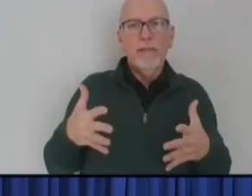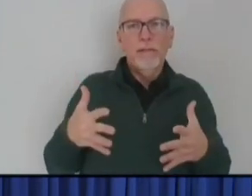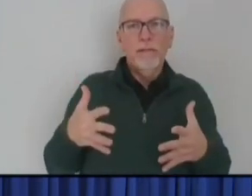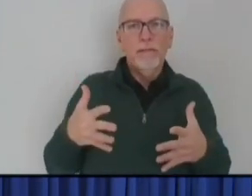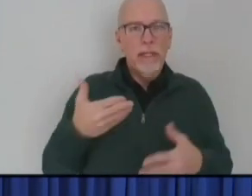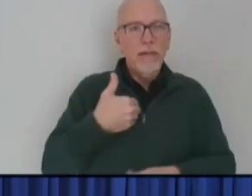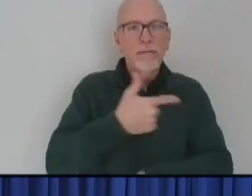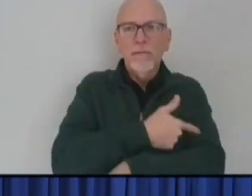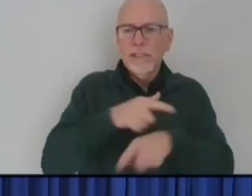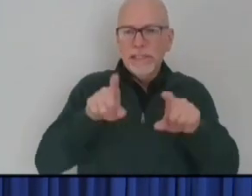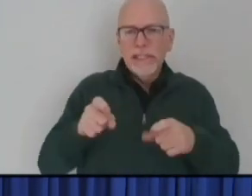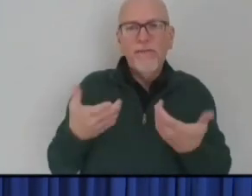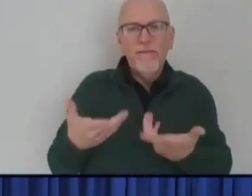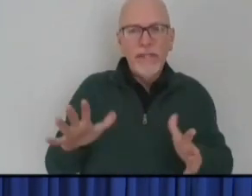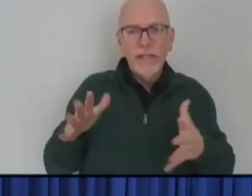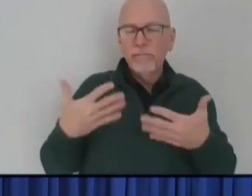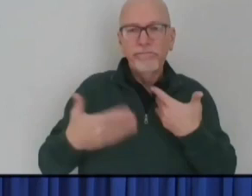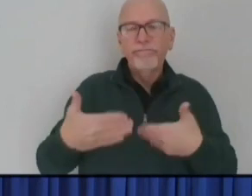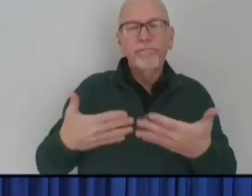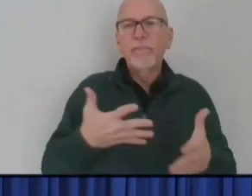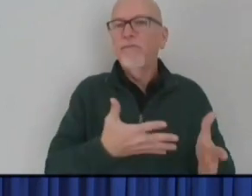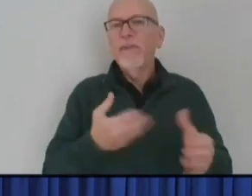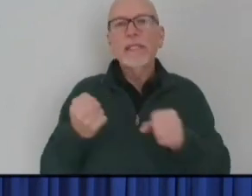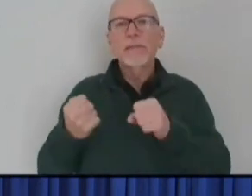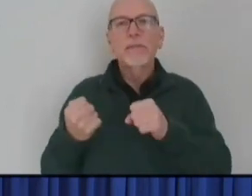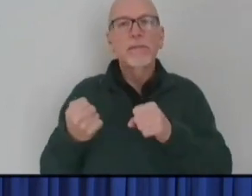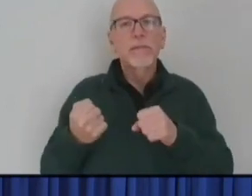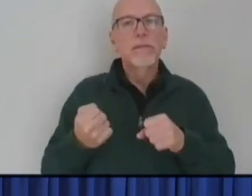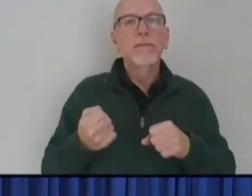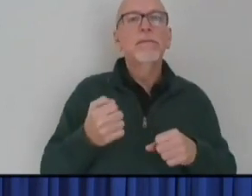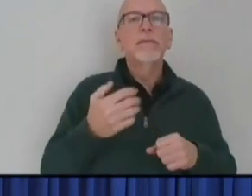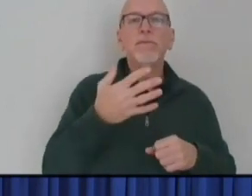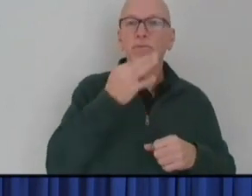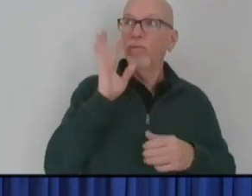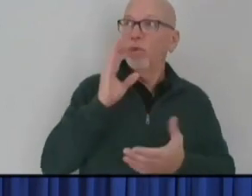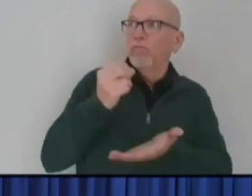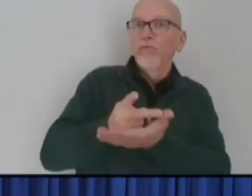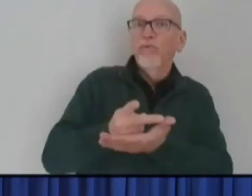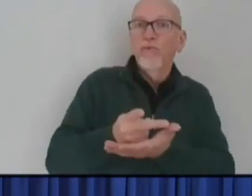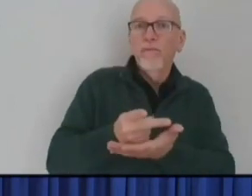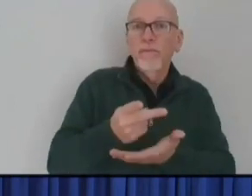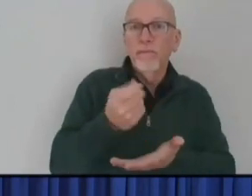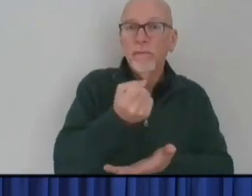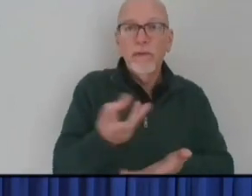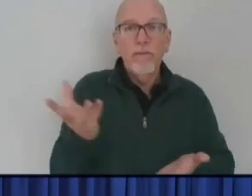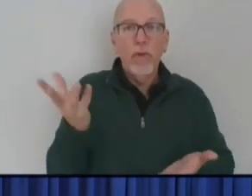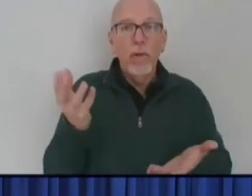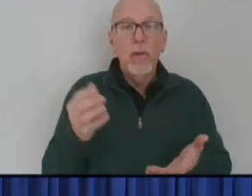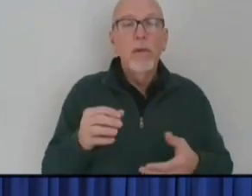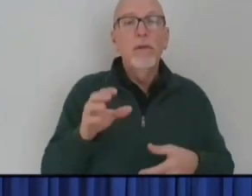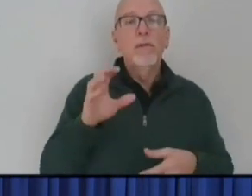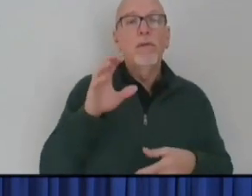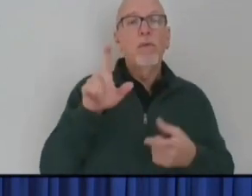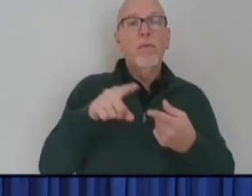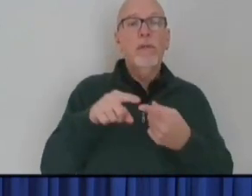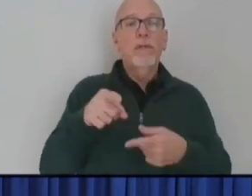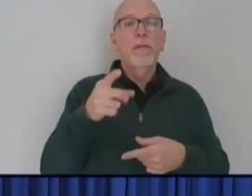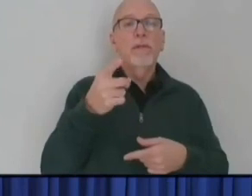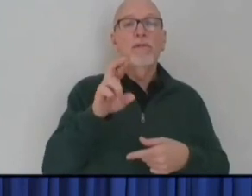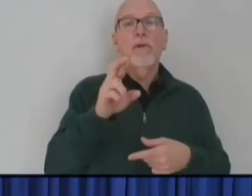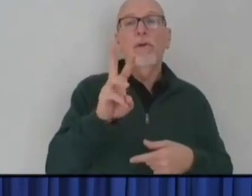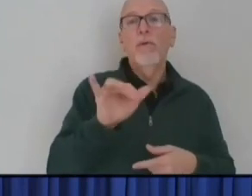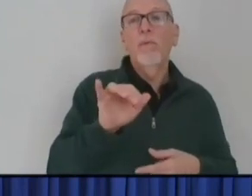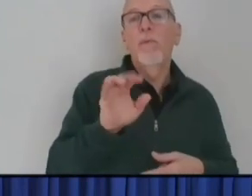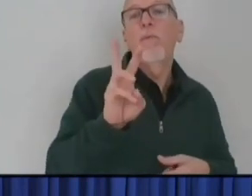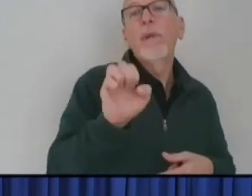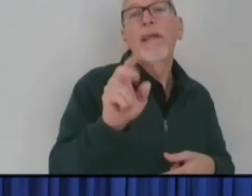completed and soon to be approved multiple. And so when Dr. Lindsey Weaver gives